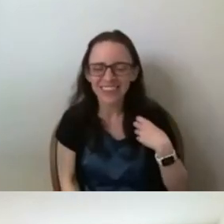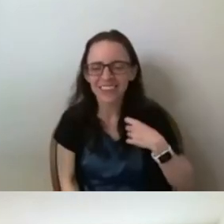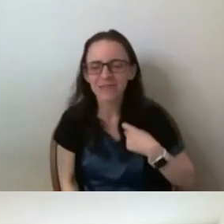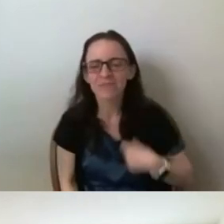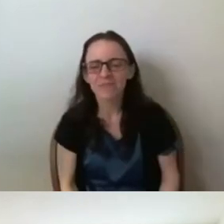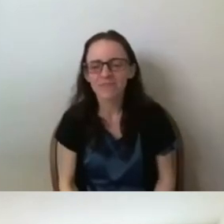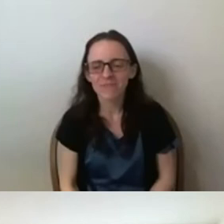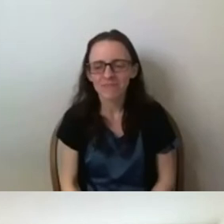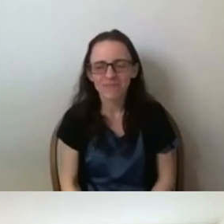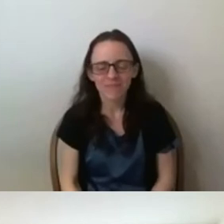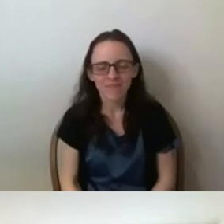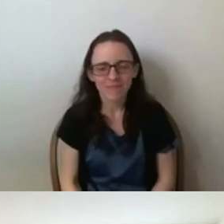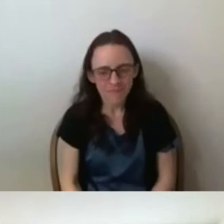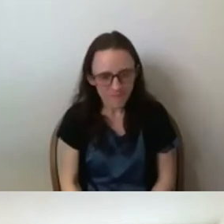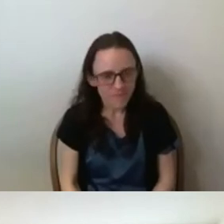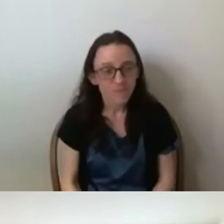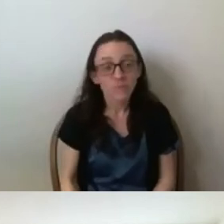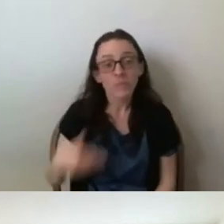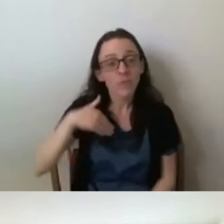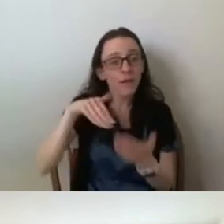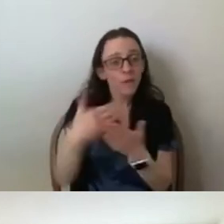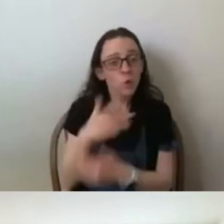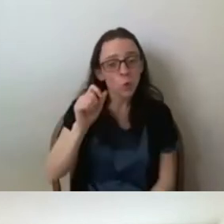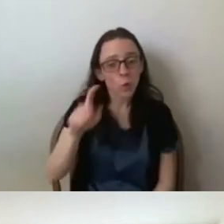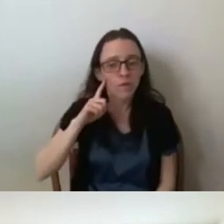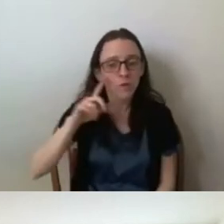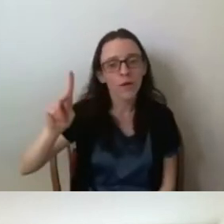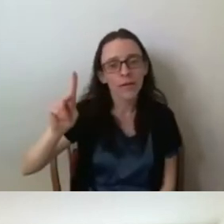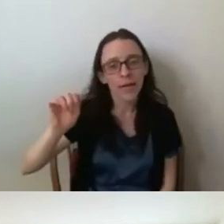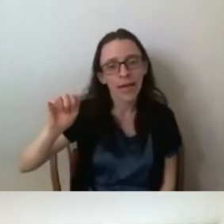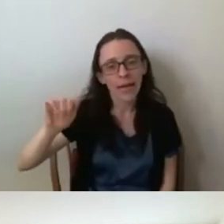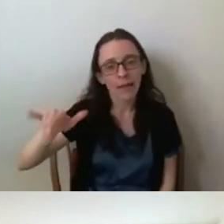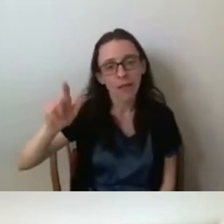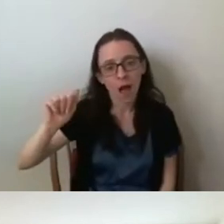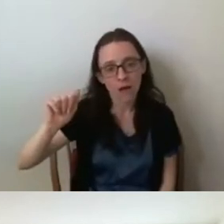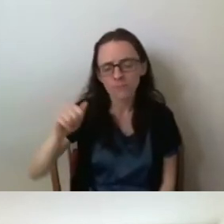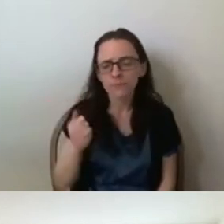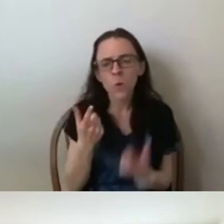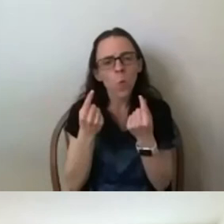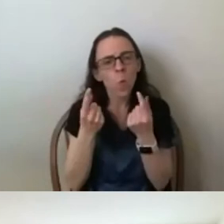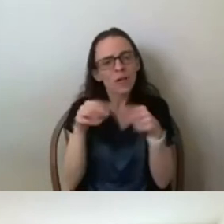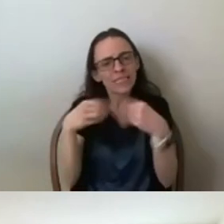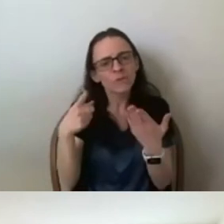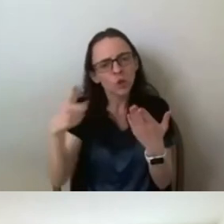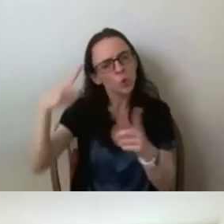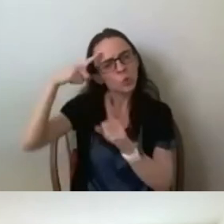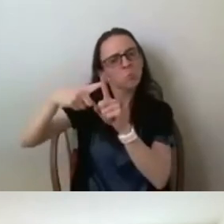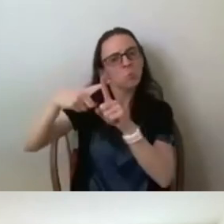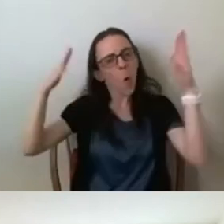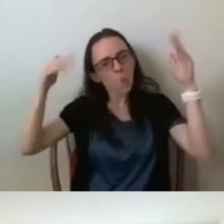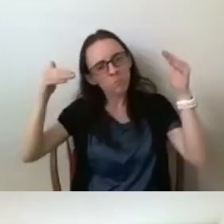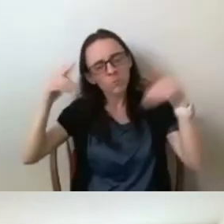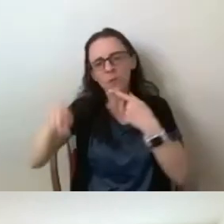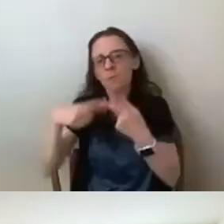Thank you. So I've got a new question now for Kayla. What gives you hope in terms of voting rights legislation or